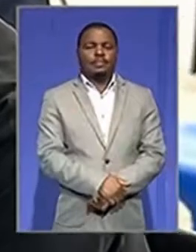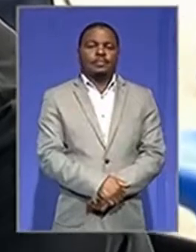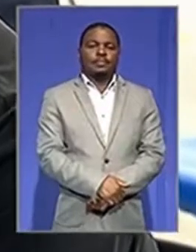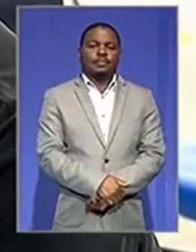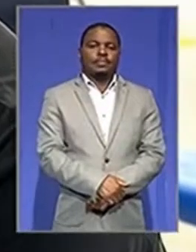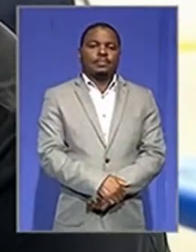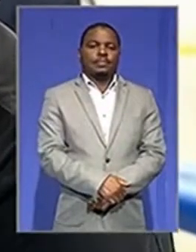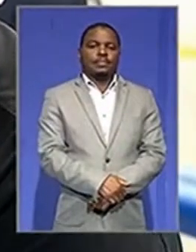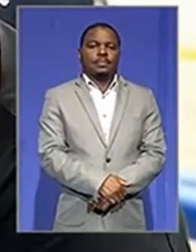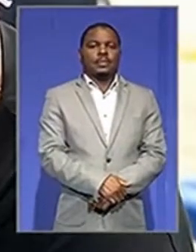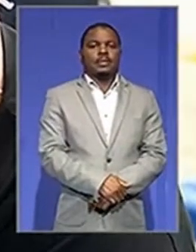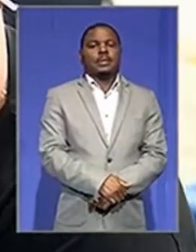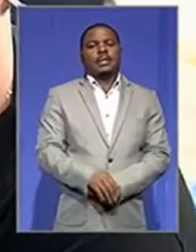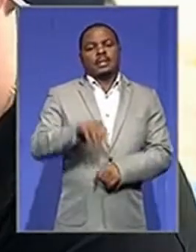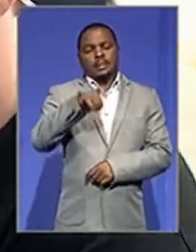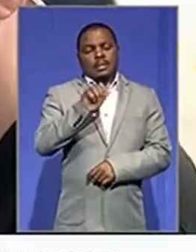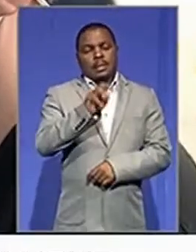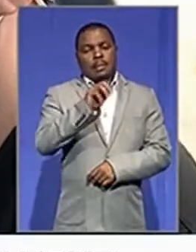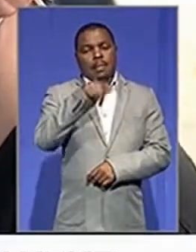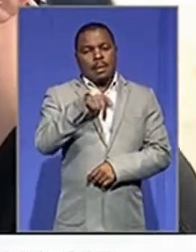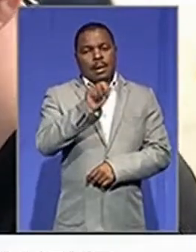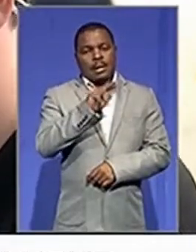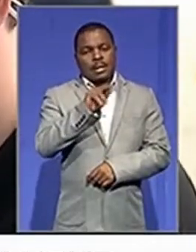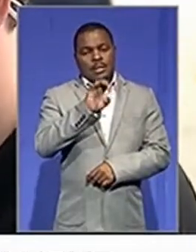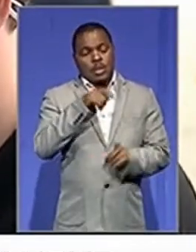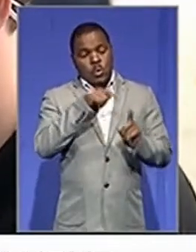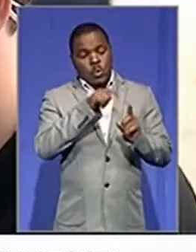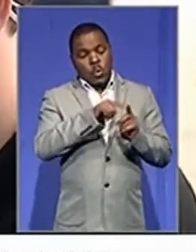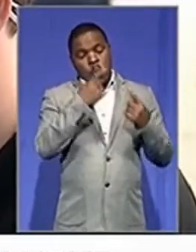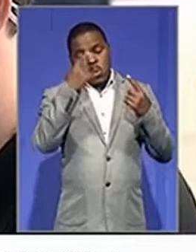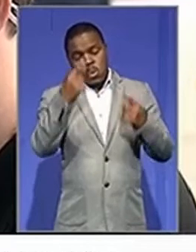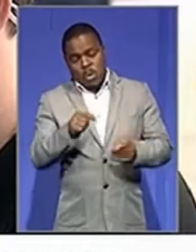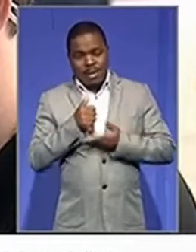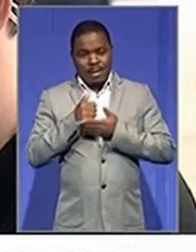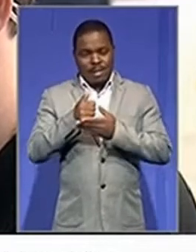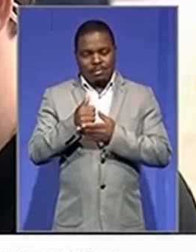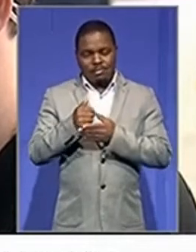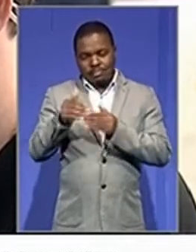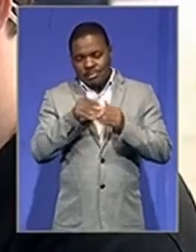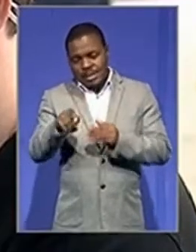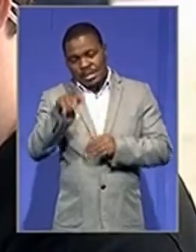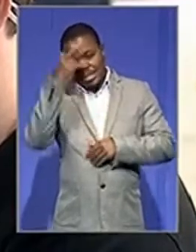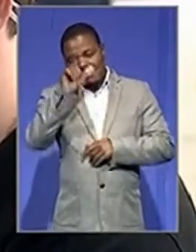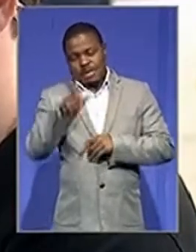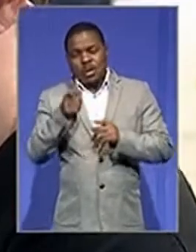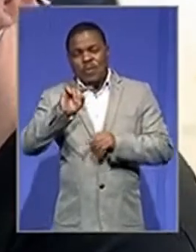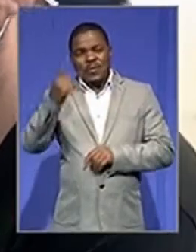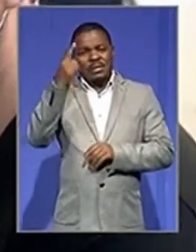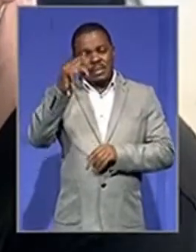Gerard Zamparini is result of COVID-19. He is a result COVID